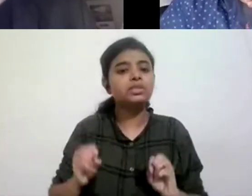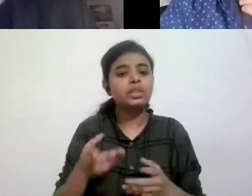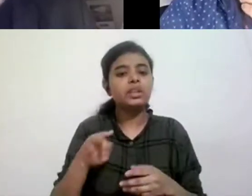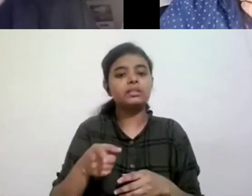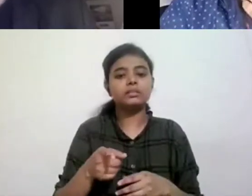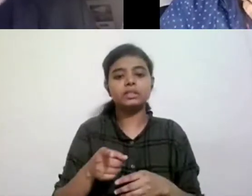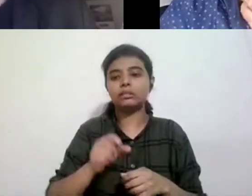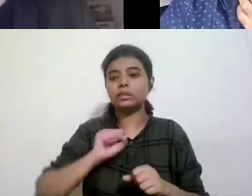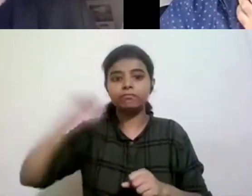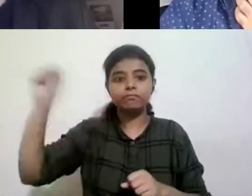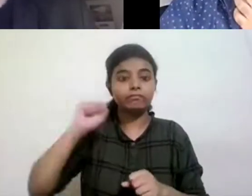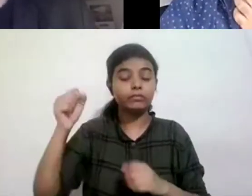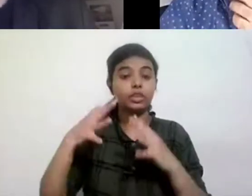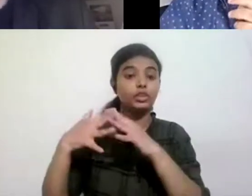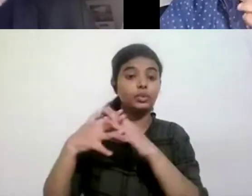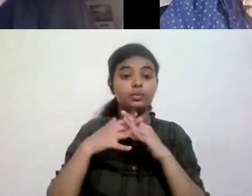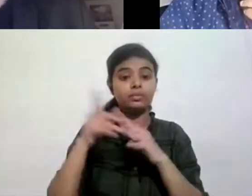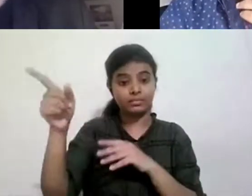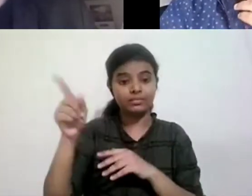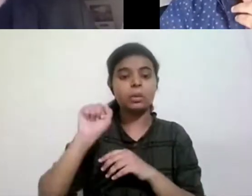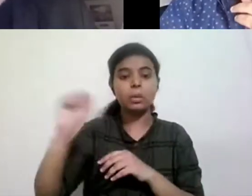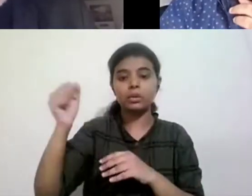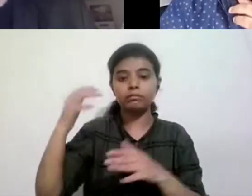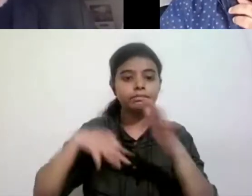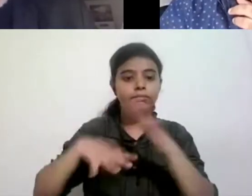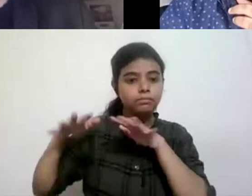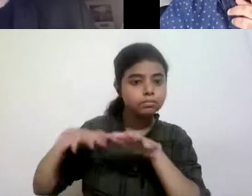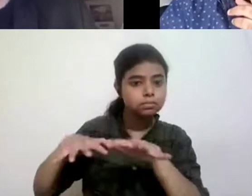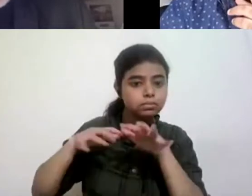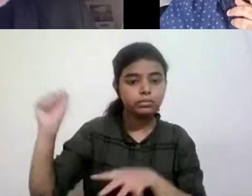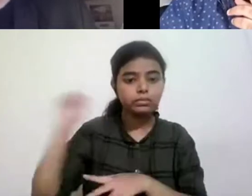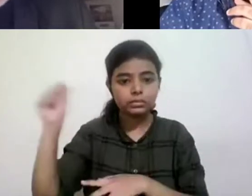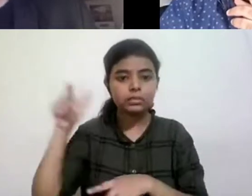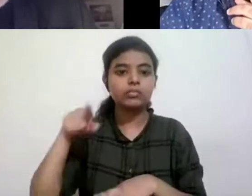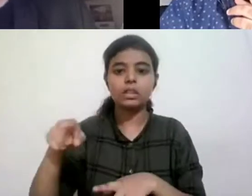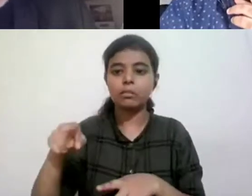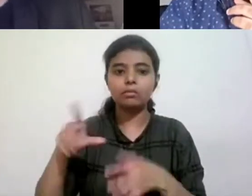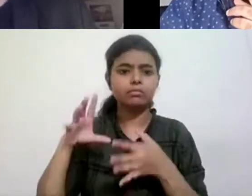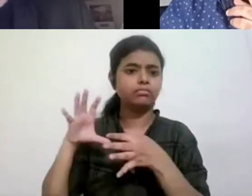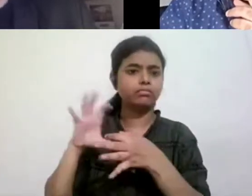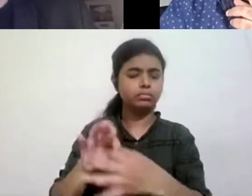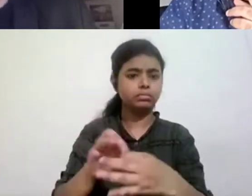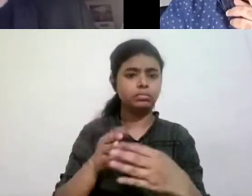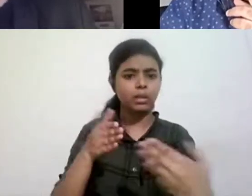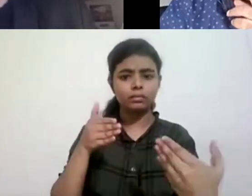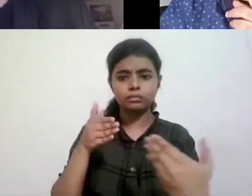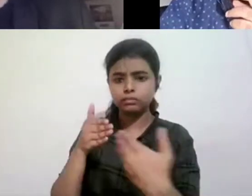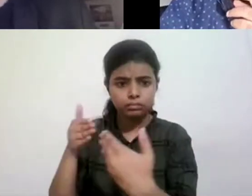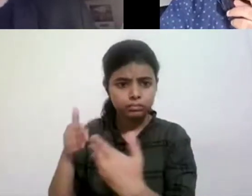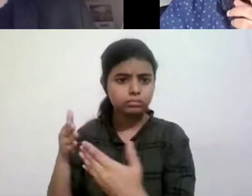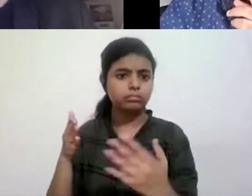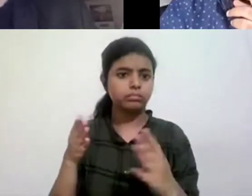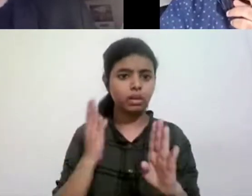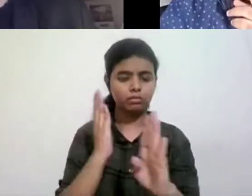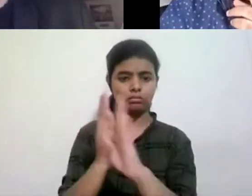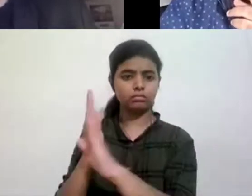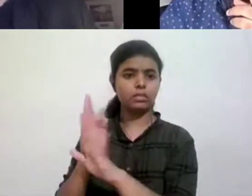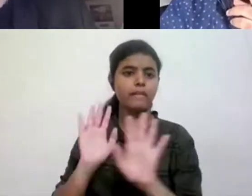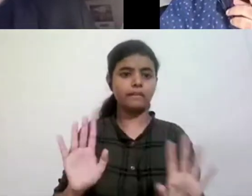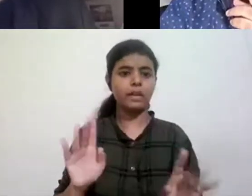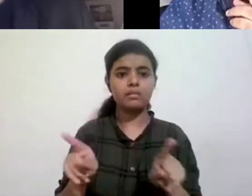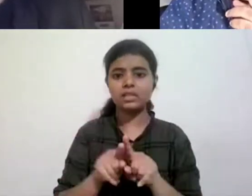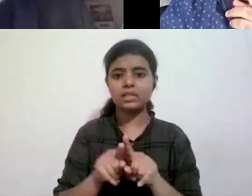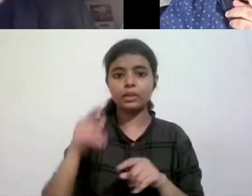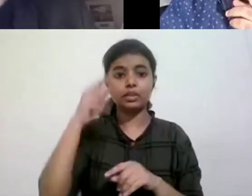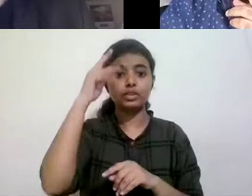activism in the U S because there has been a robust, um, interaction between, uh, you know, theory and